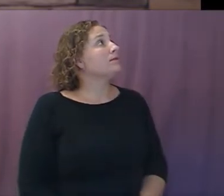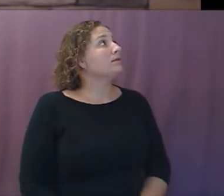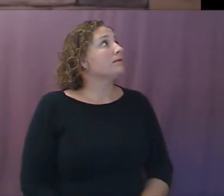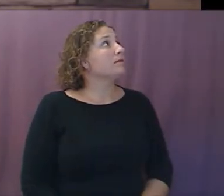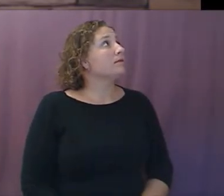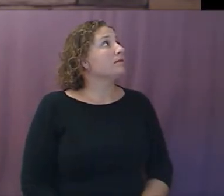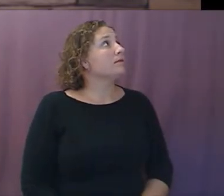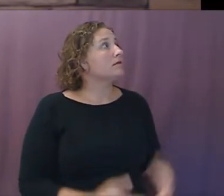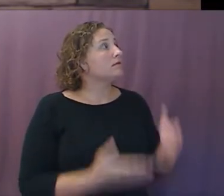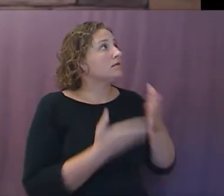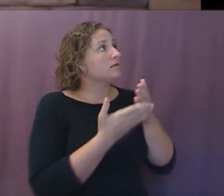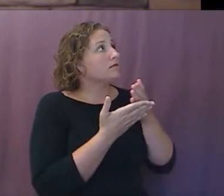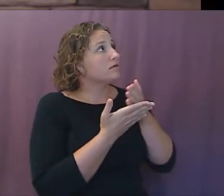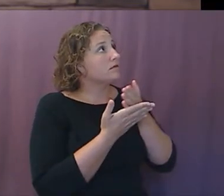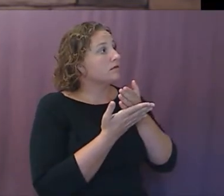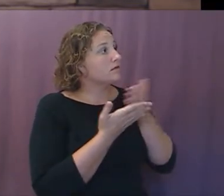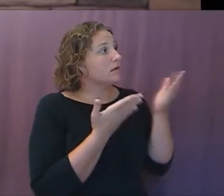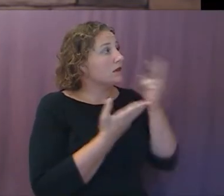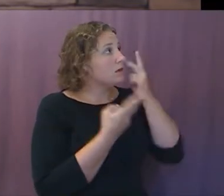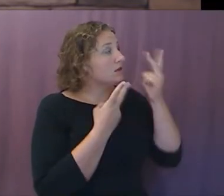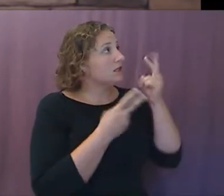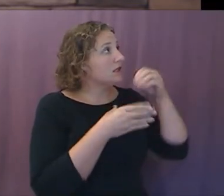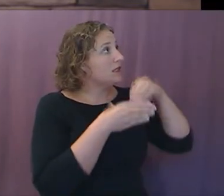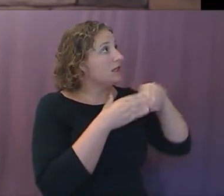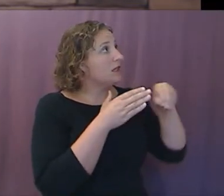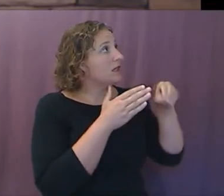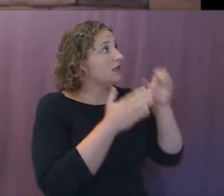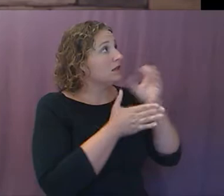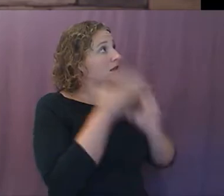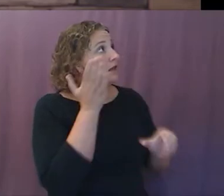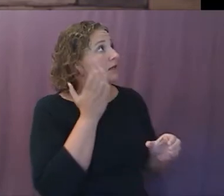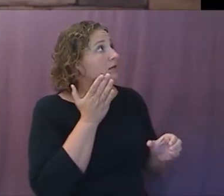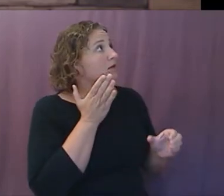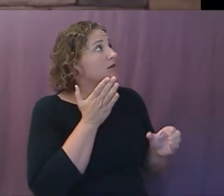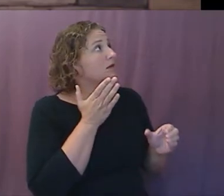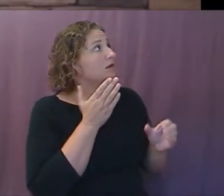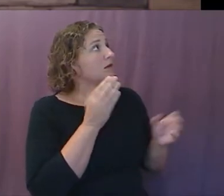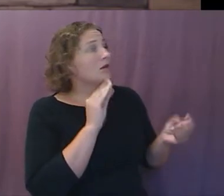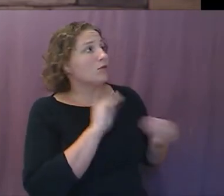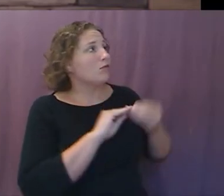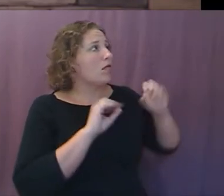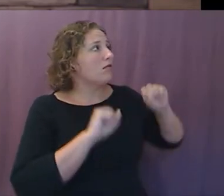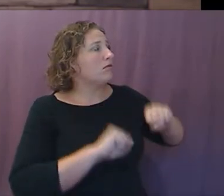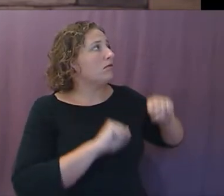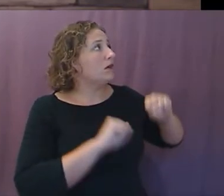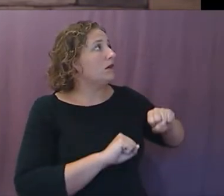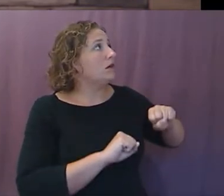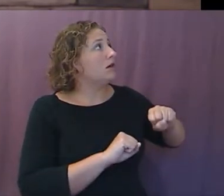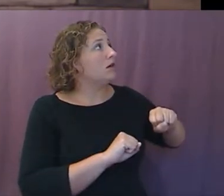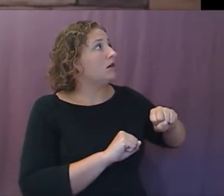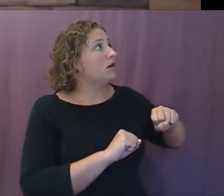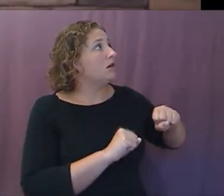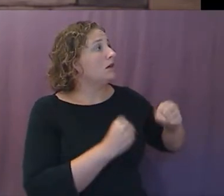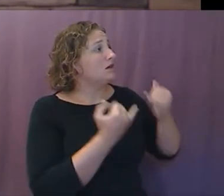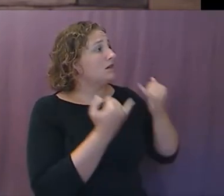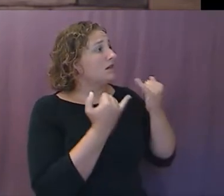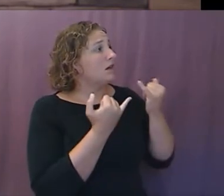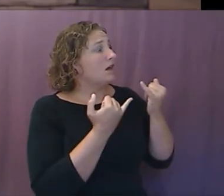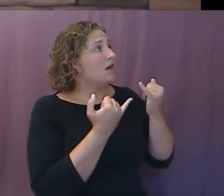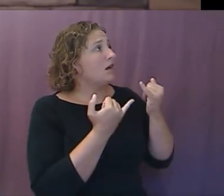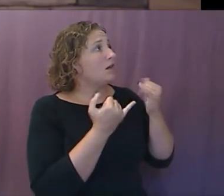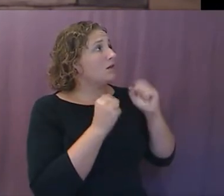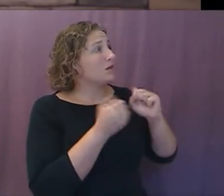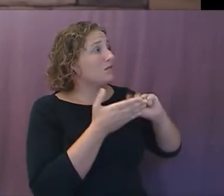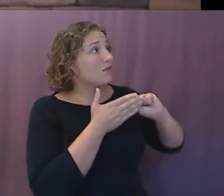The things that we see in this text are a lot more plausible and perhaps even beginning to be